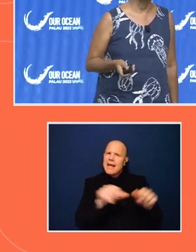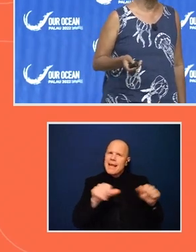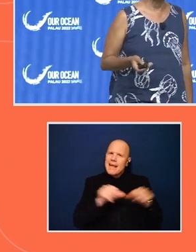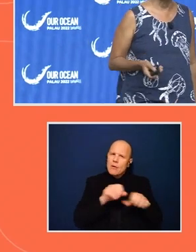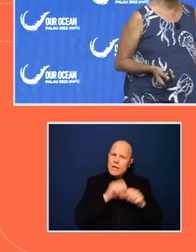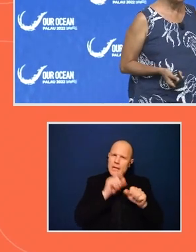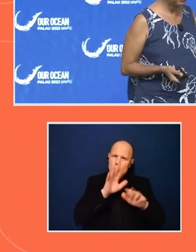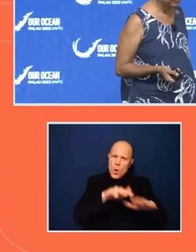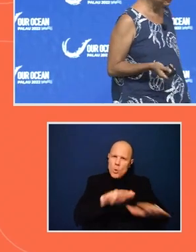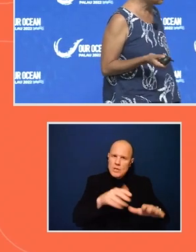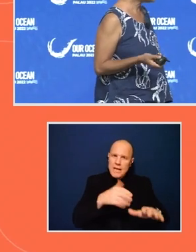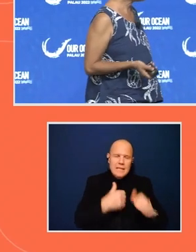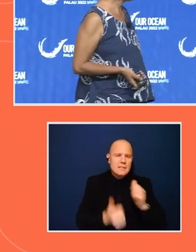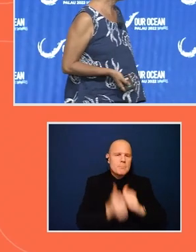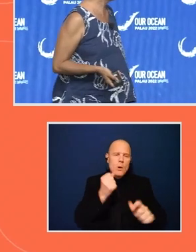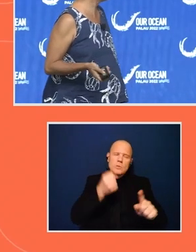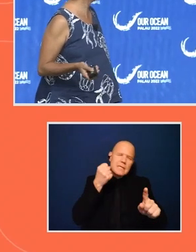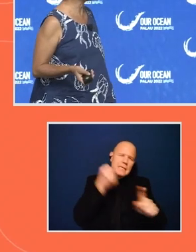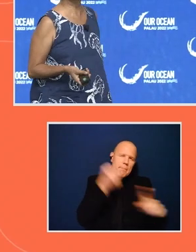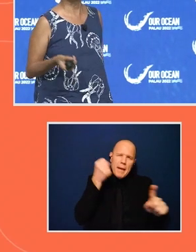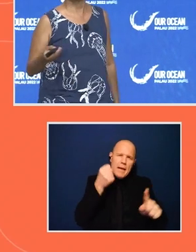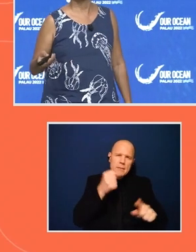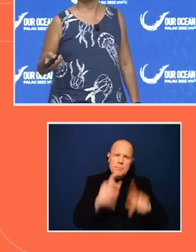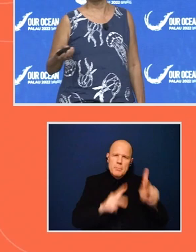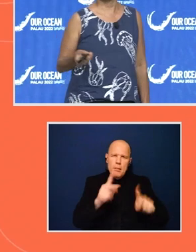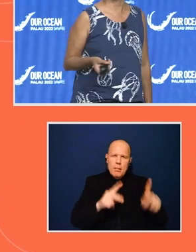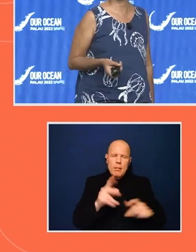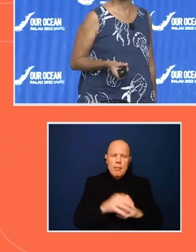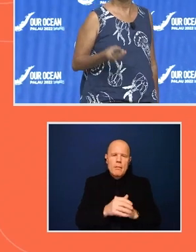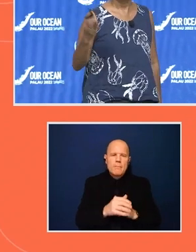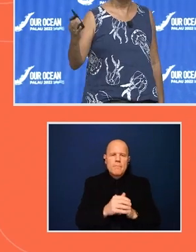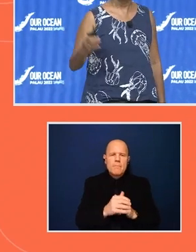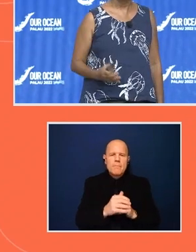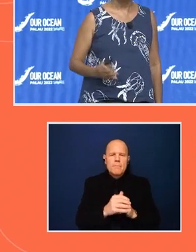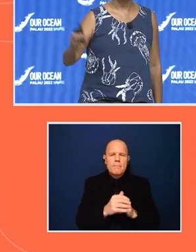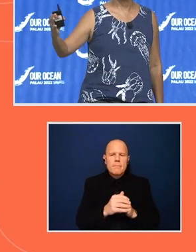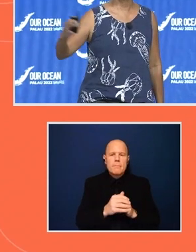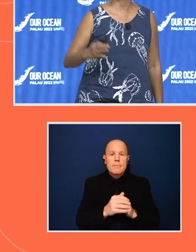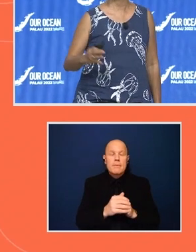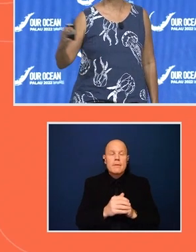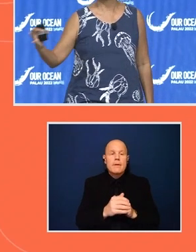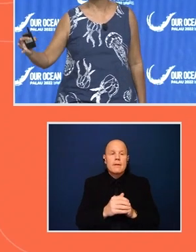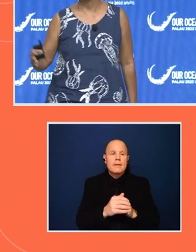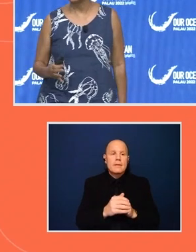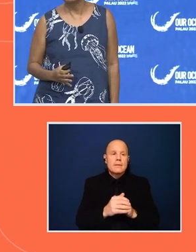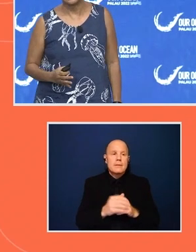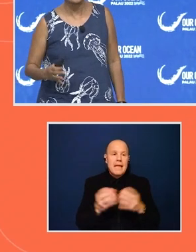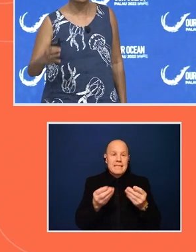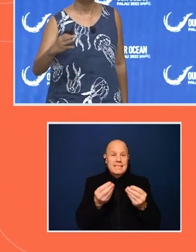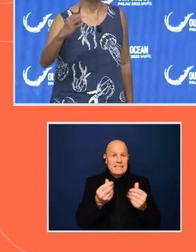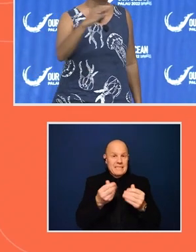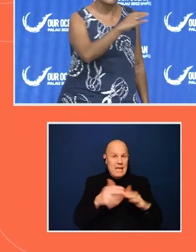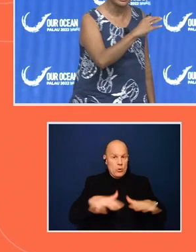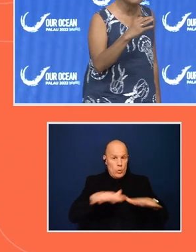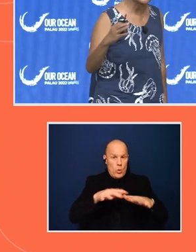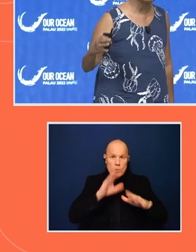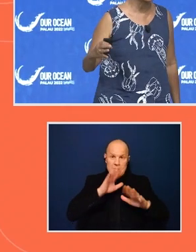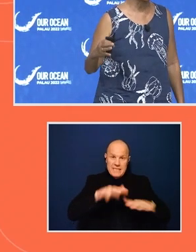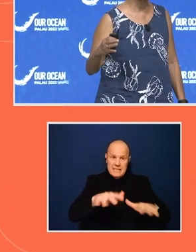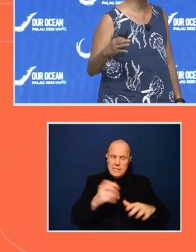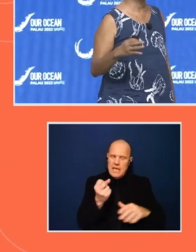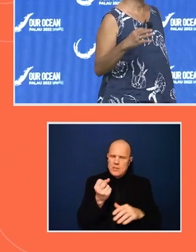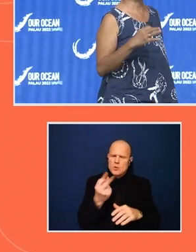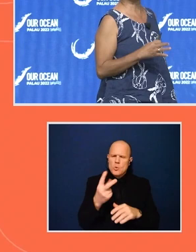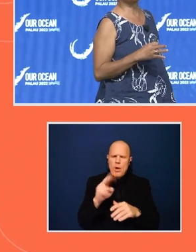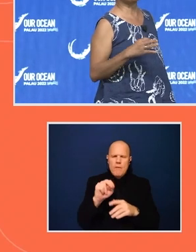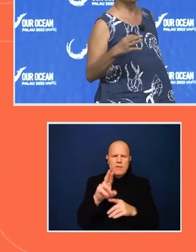impact on people. And this is the territorial seas. Territorial seas are 0 to 12 nautical miles, thin band